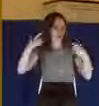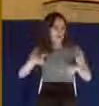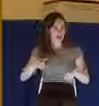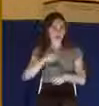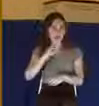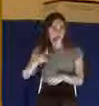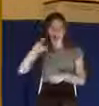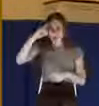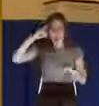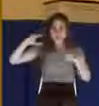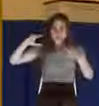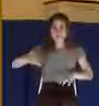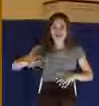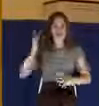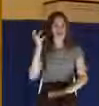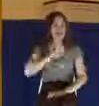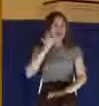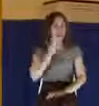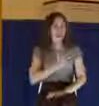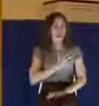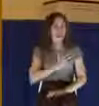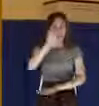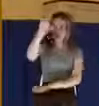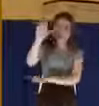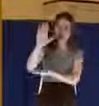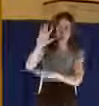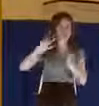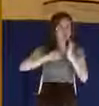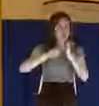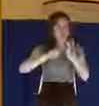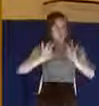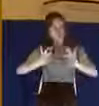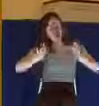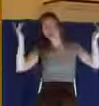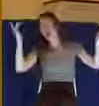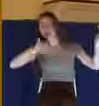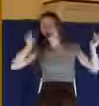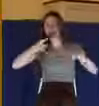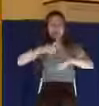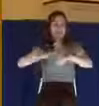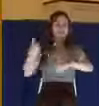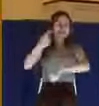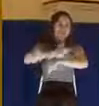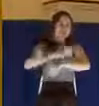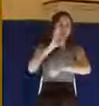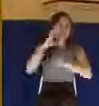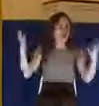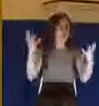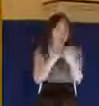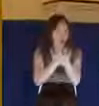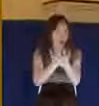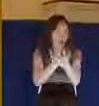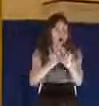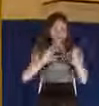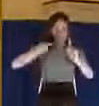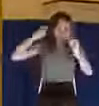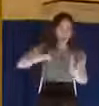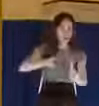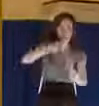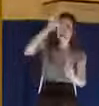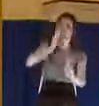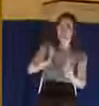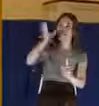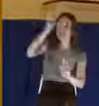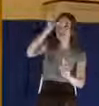That right at noon, it would become dark as midnight. And this was God the Father throwing a blanket over